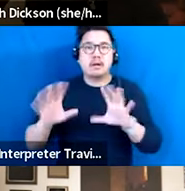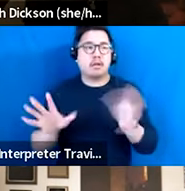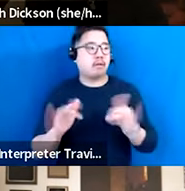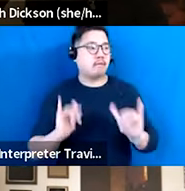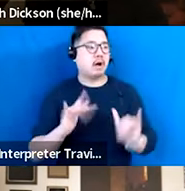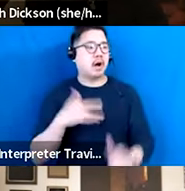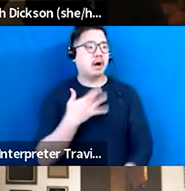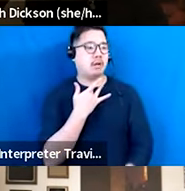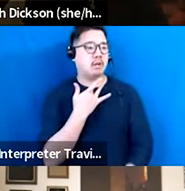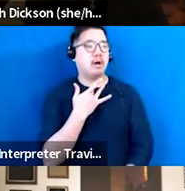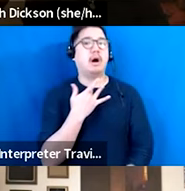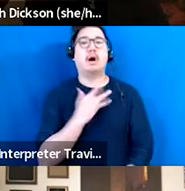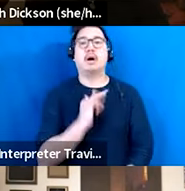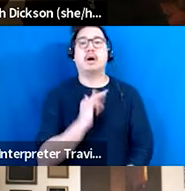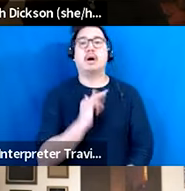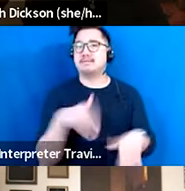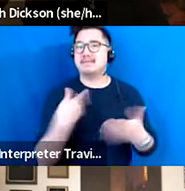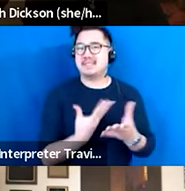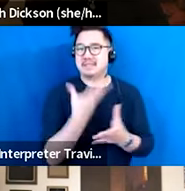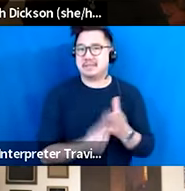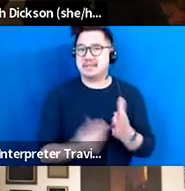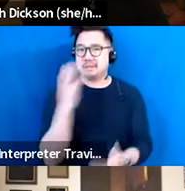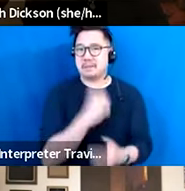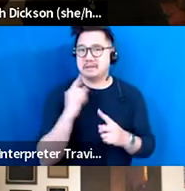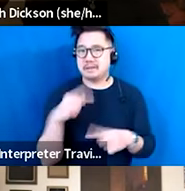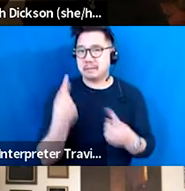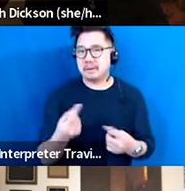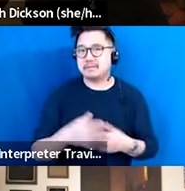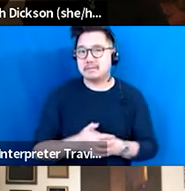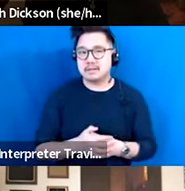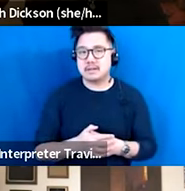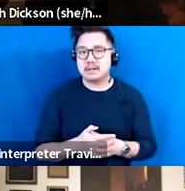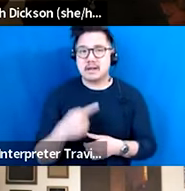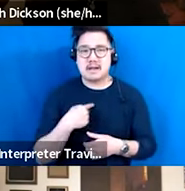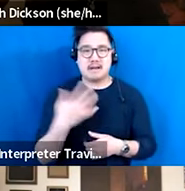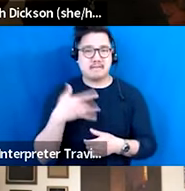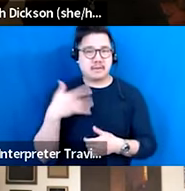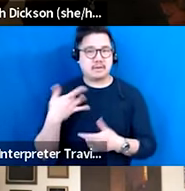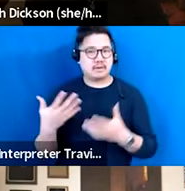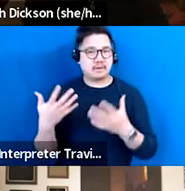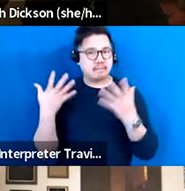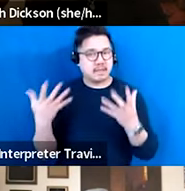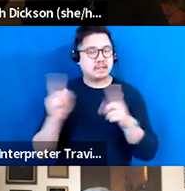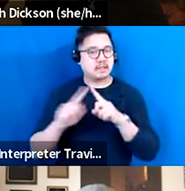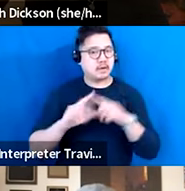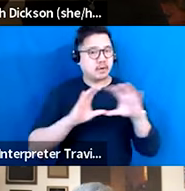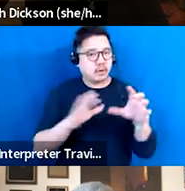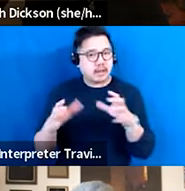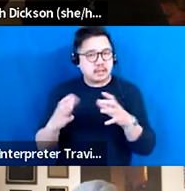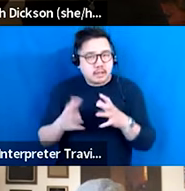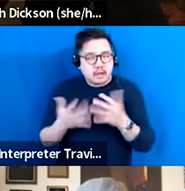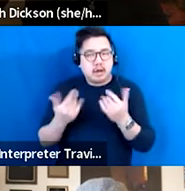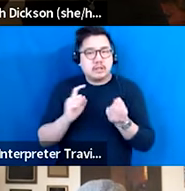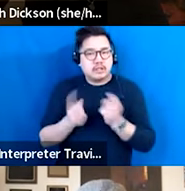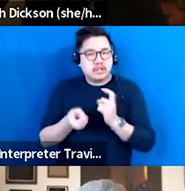do that. And that's something that's been missing. So I do think that there've been a lot of internal changes, a lot of organizations that help all